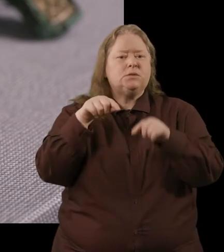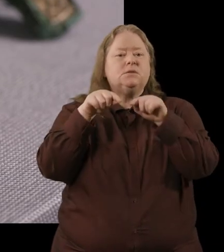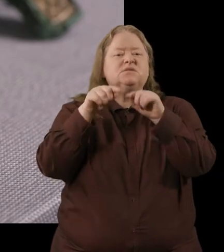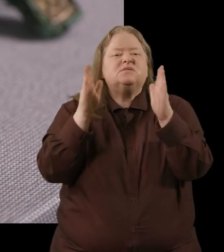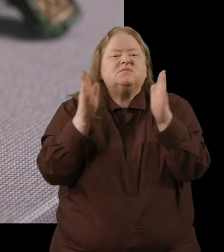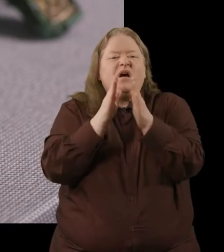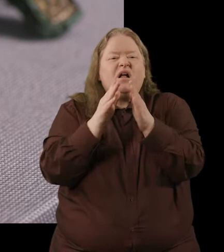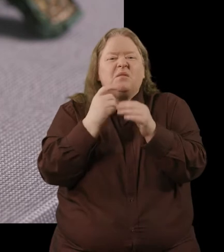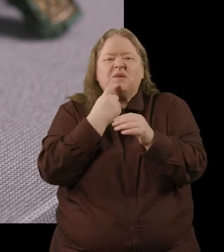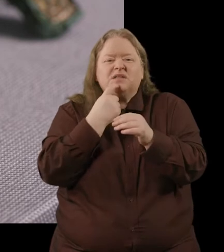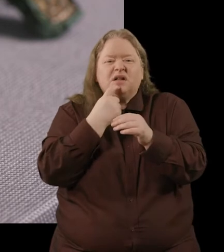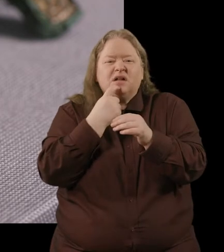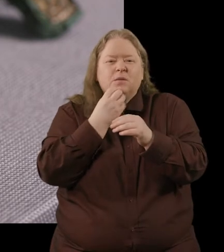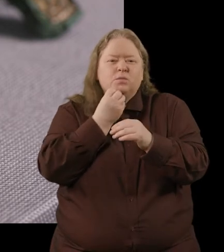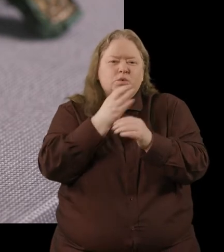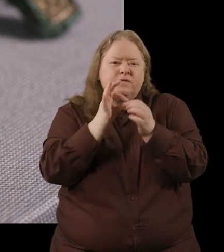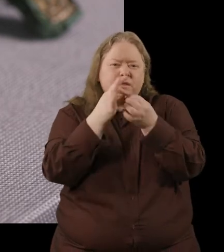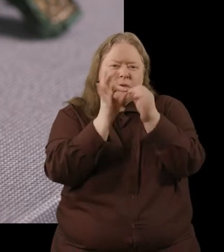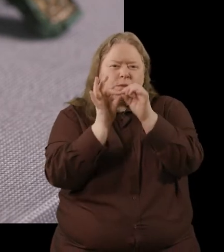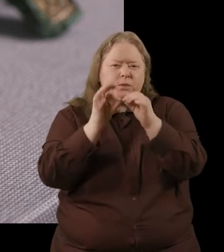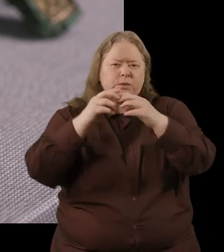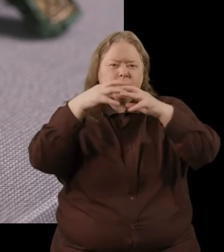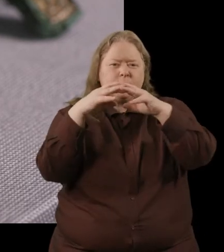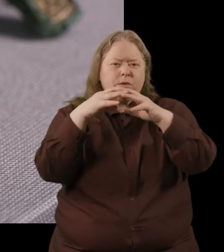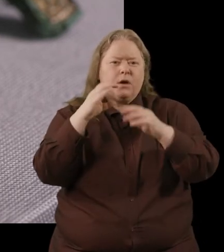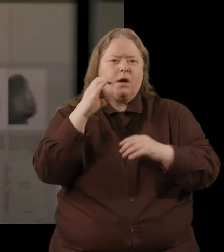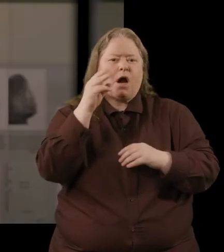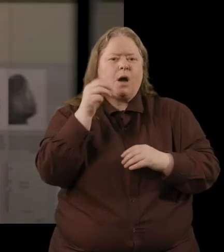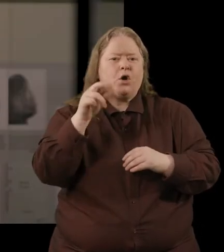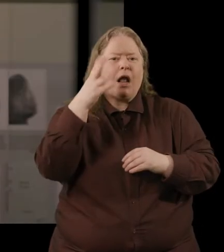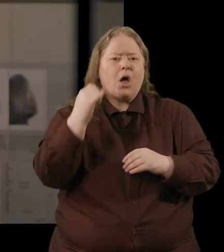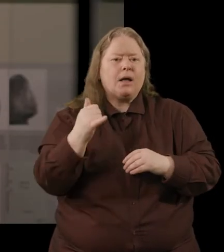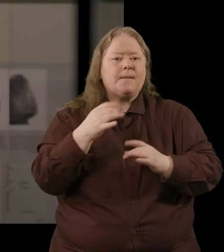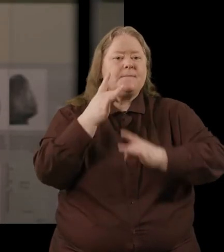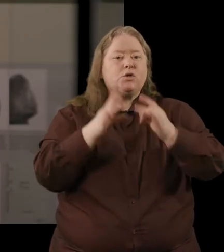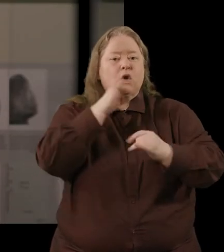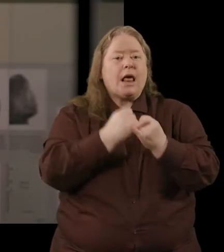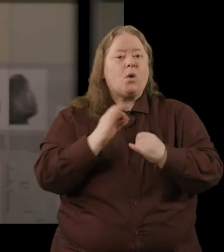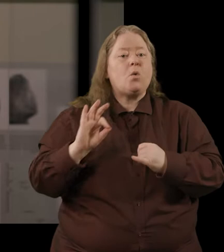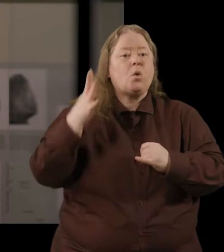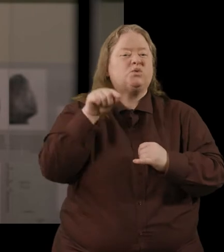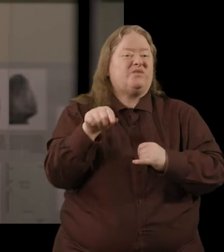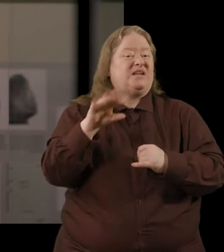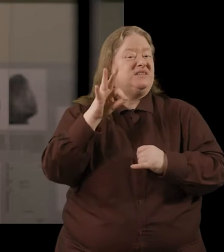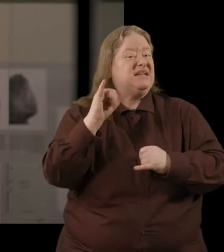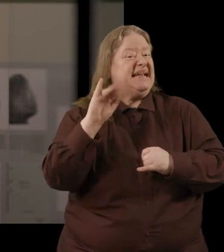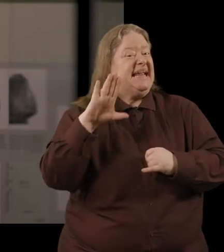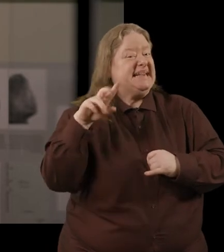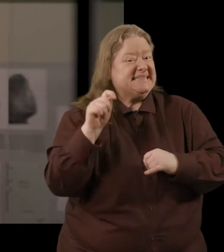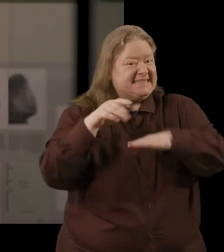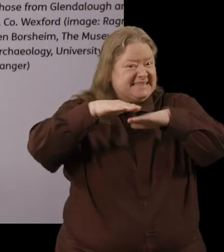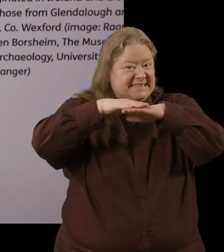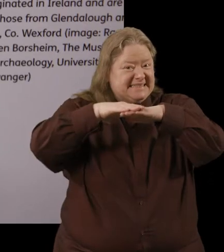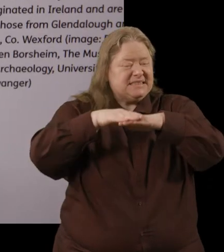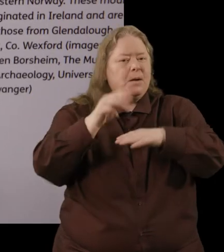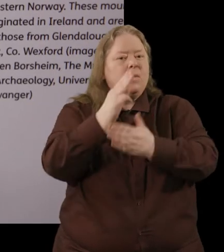piece of metal, beautiful interlaced design, copper alloy, but it's made to look like gold, so it's gilt. And it